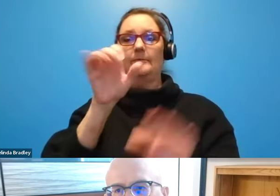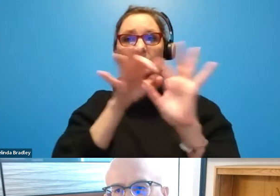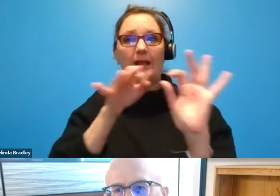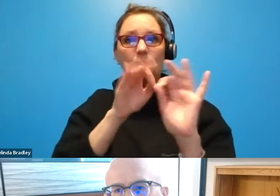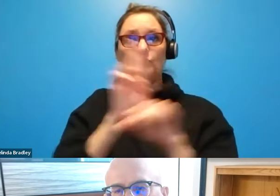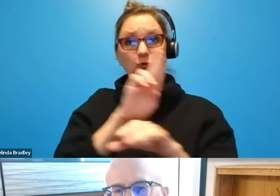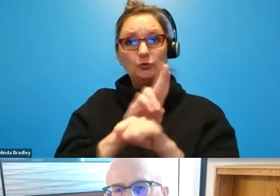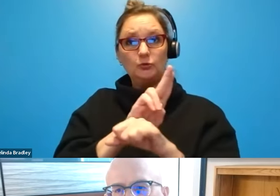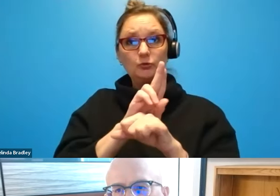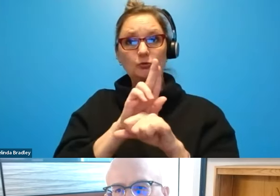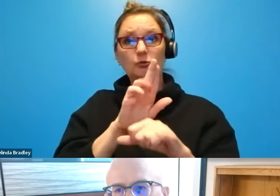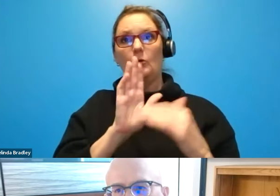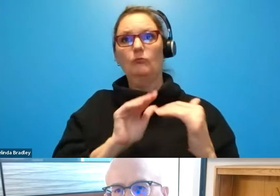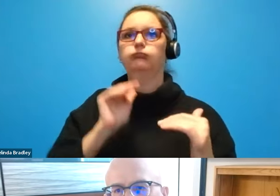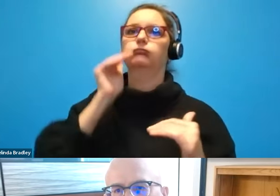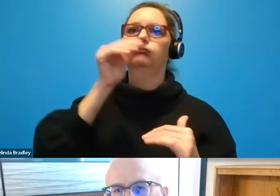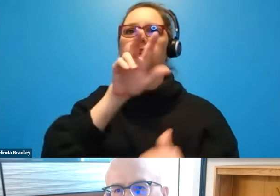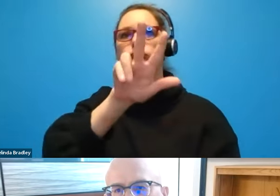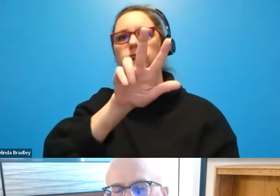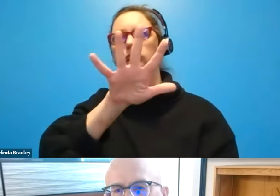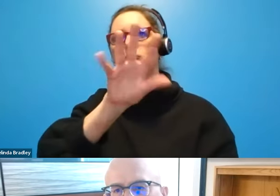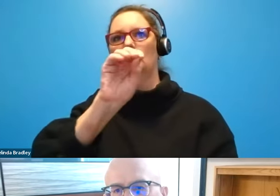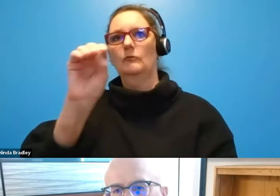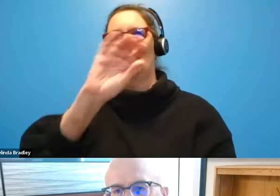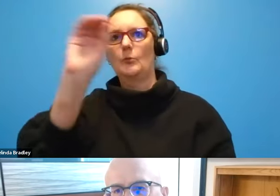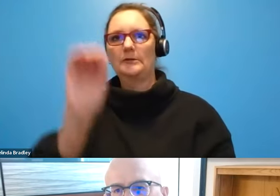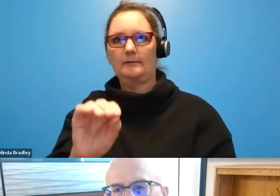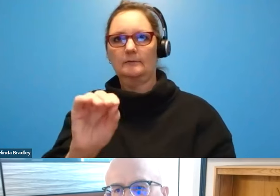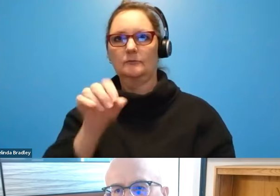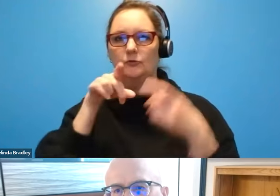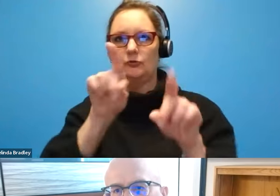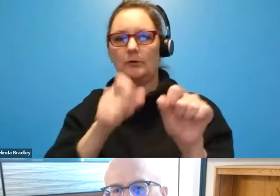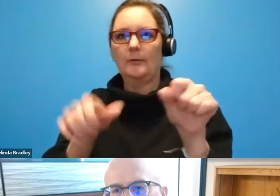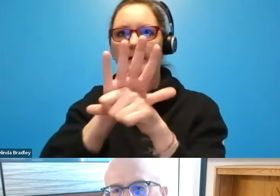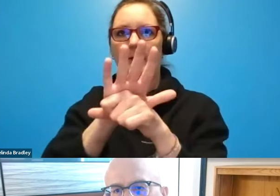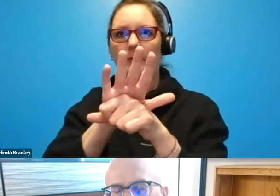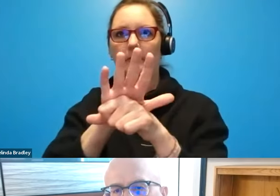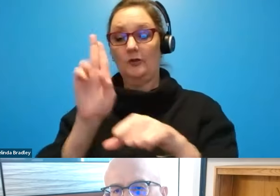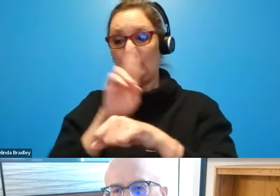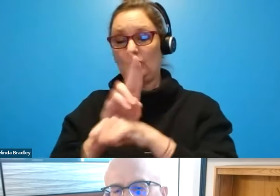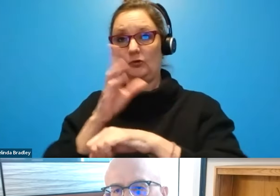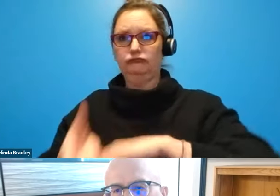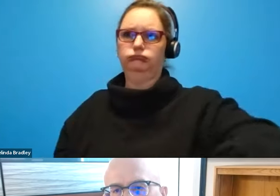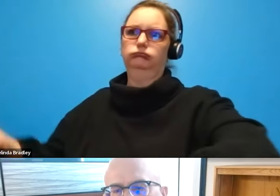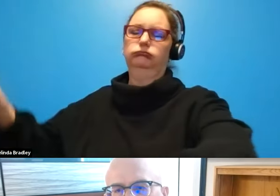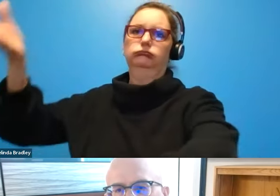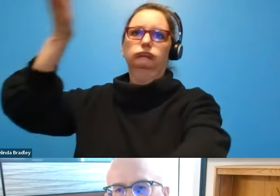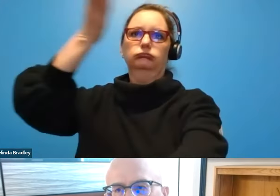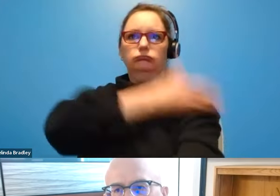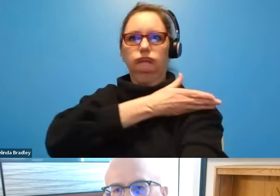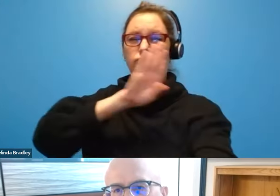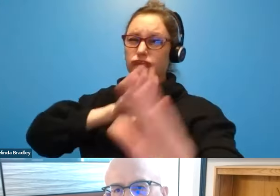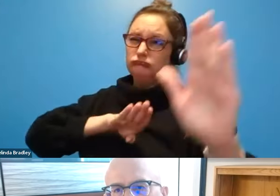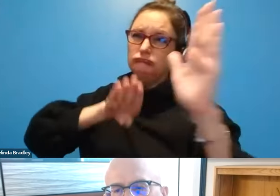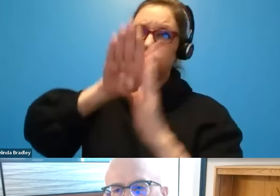3,500% during the pandemic, the usage of captioning, and we were able to get it